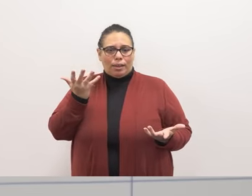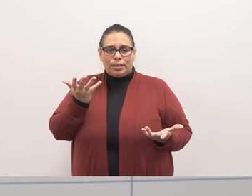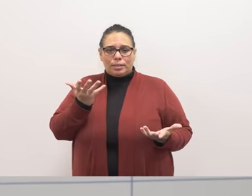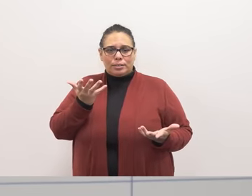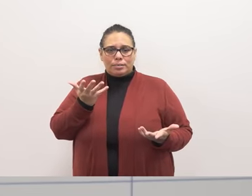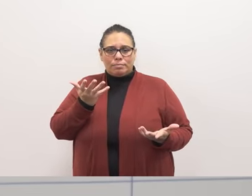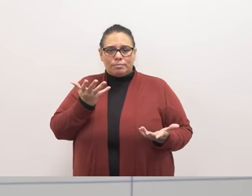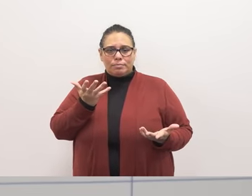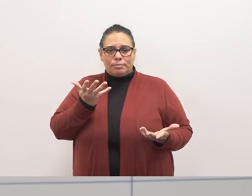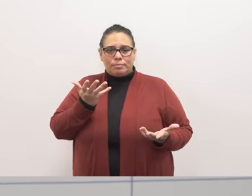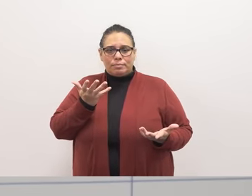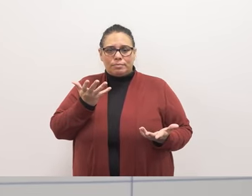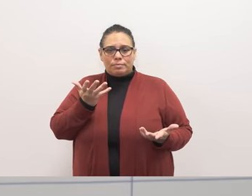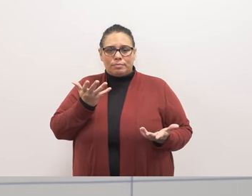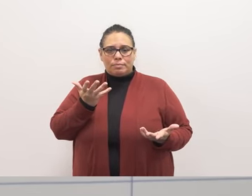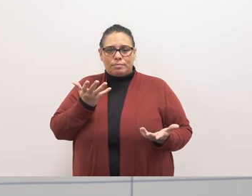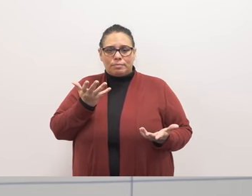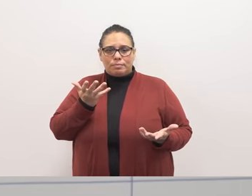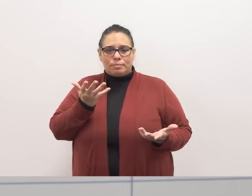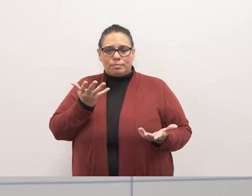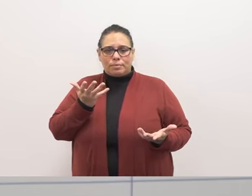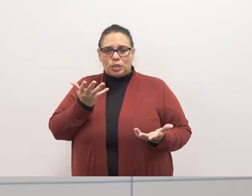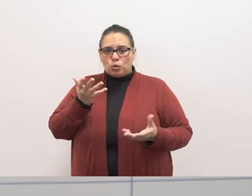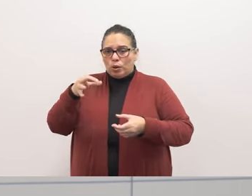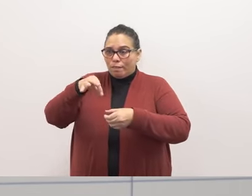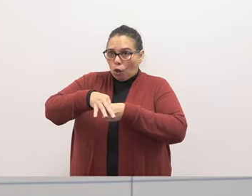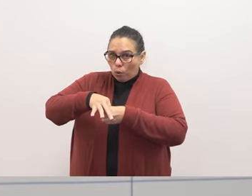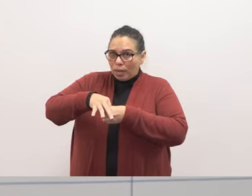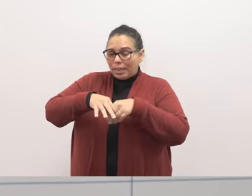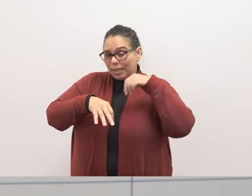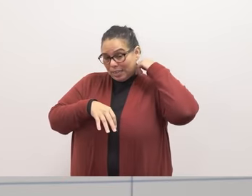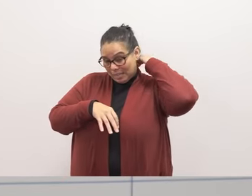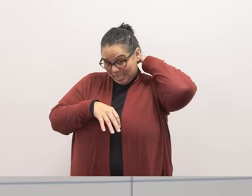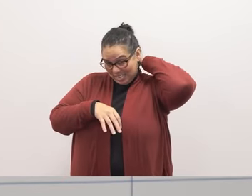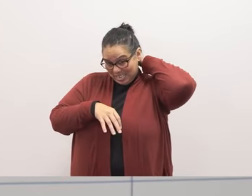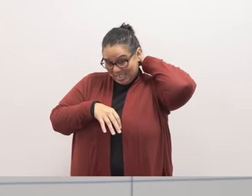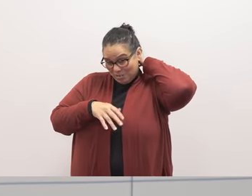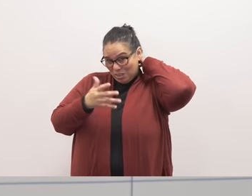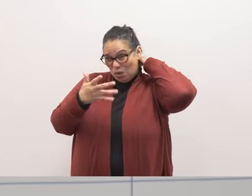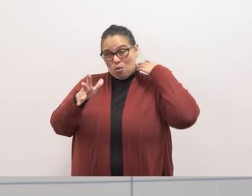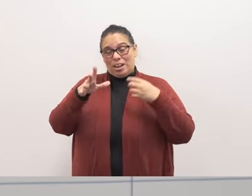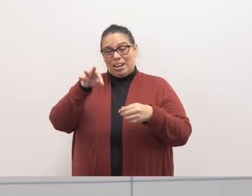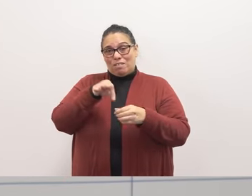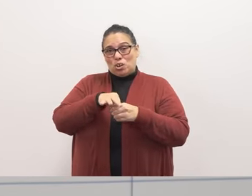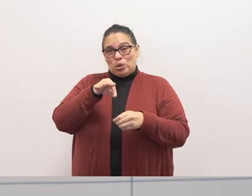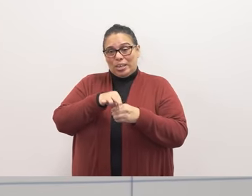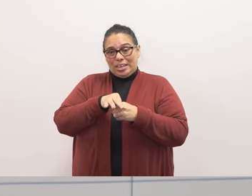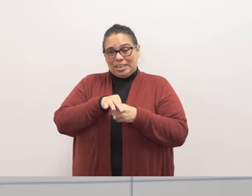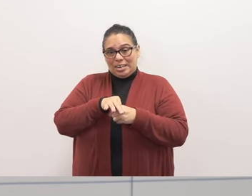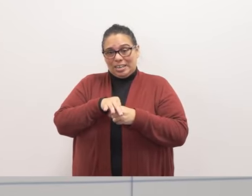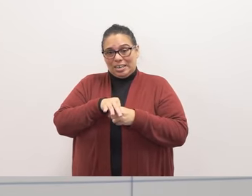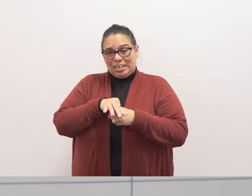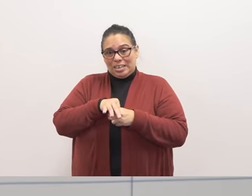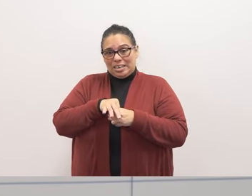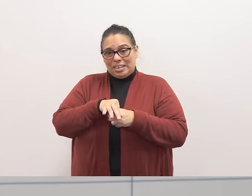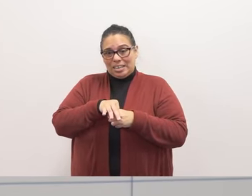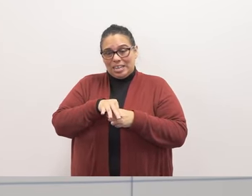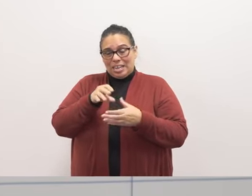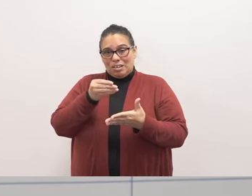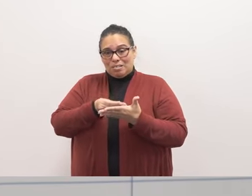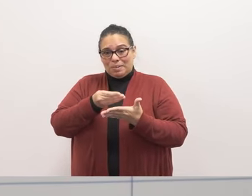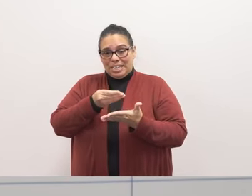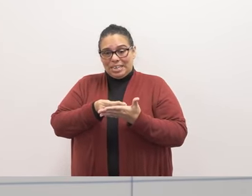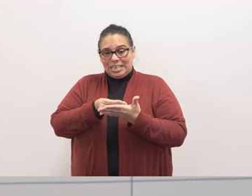because we are we are voting and we have a already voted on quite a bit of of of money